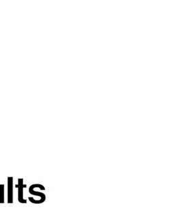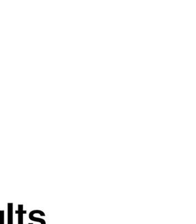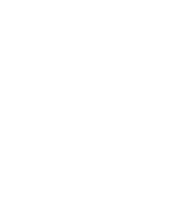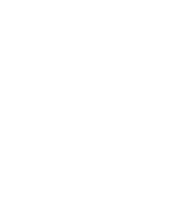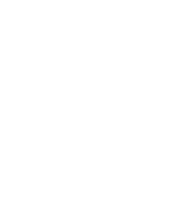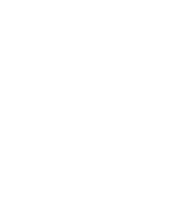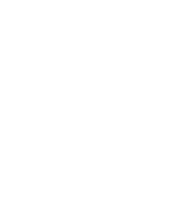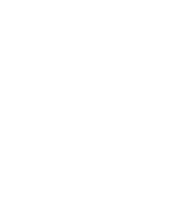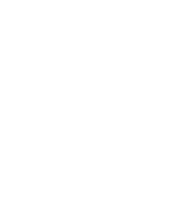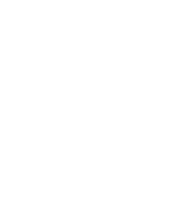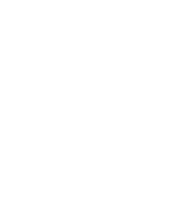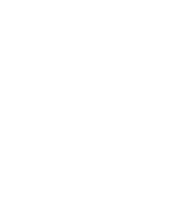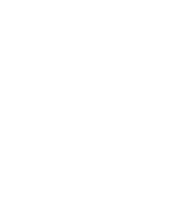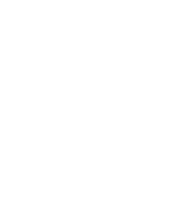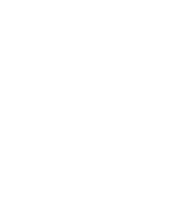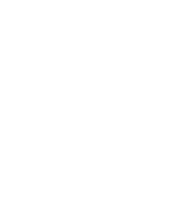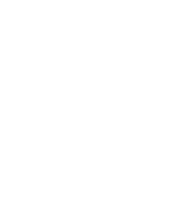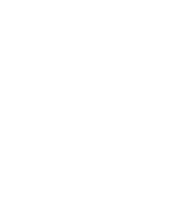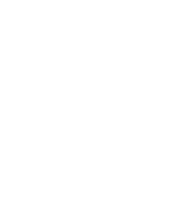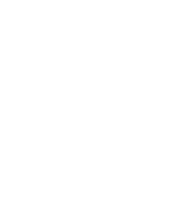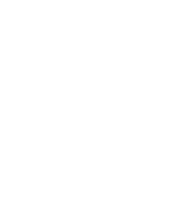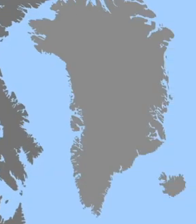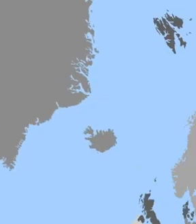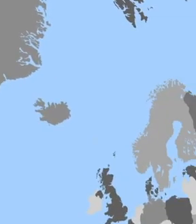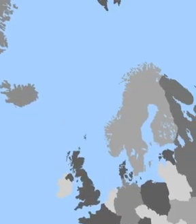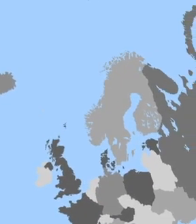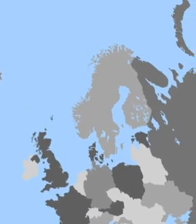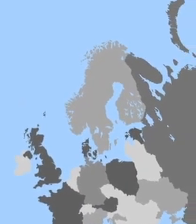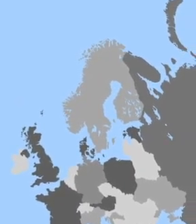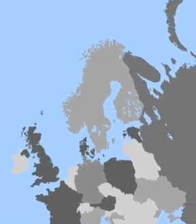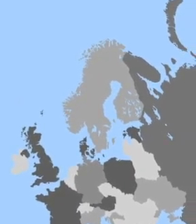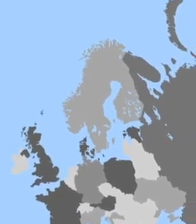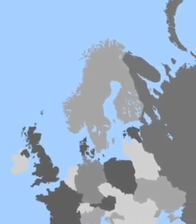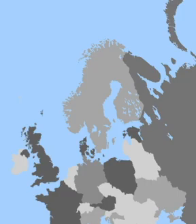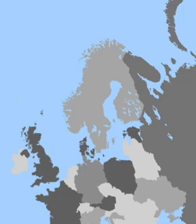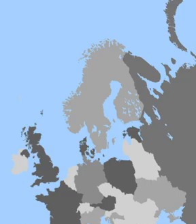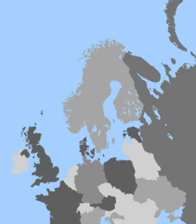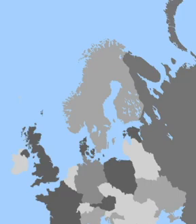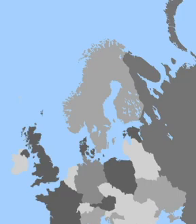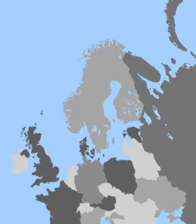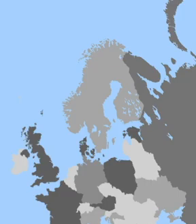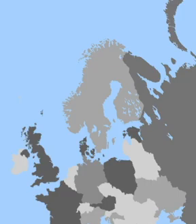Adult Autism Project. Individualized support helps adults with autism find jobs.